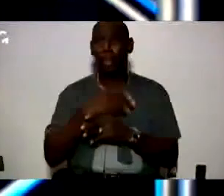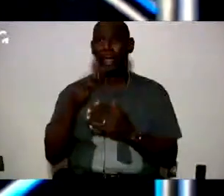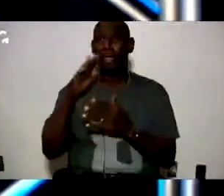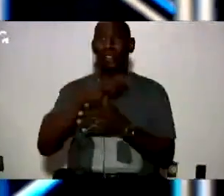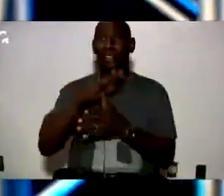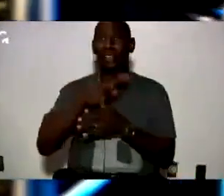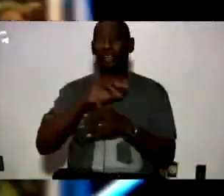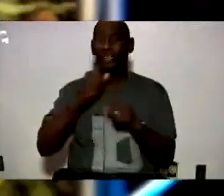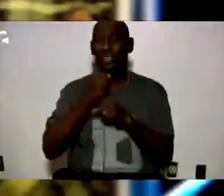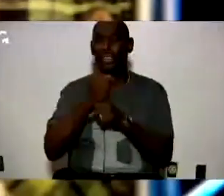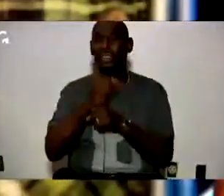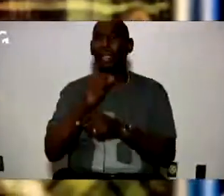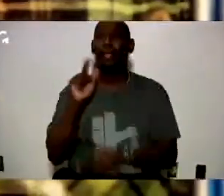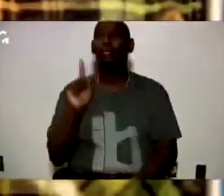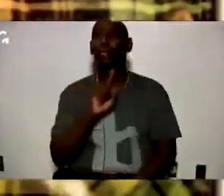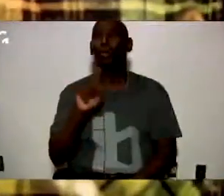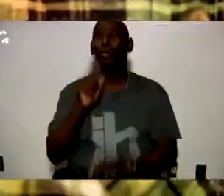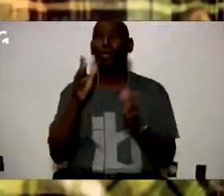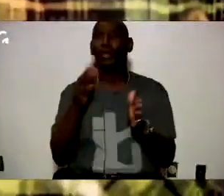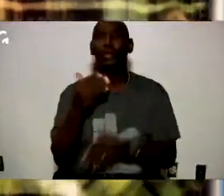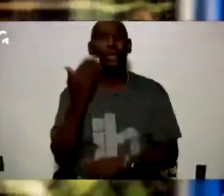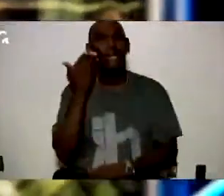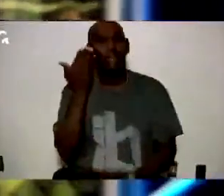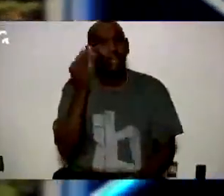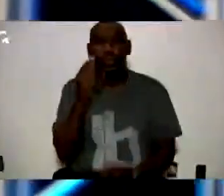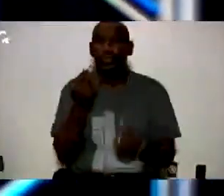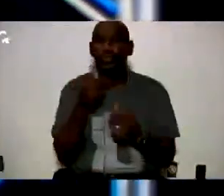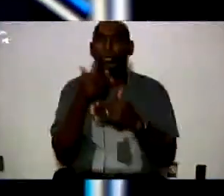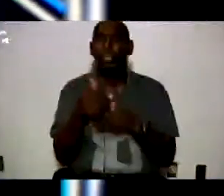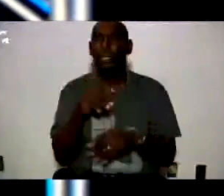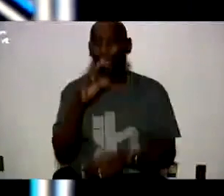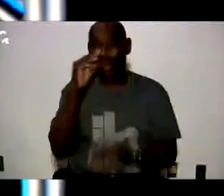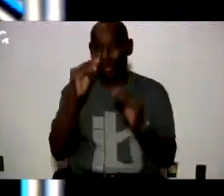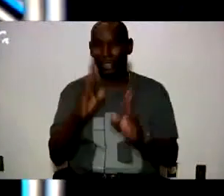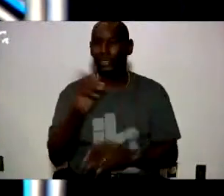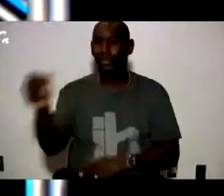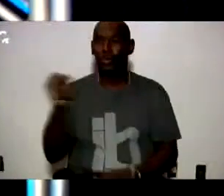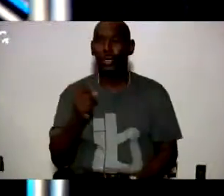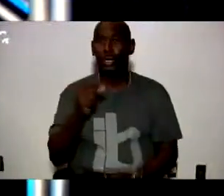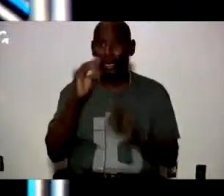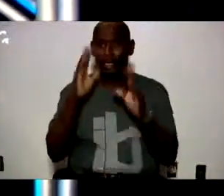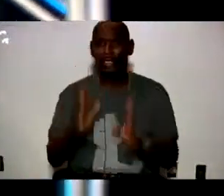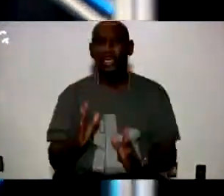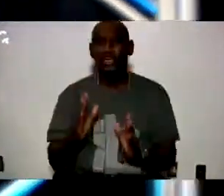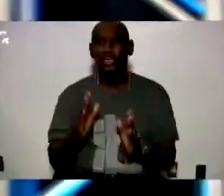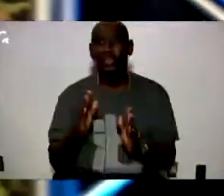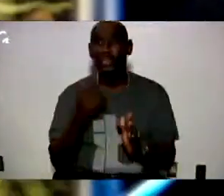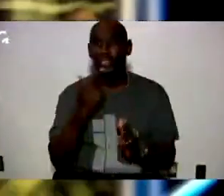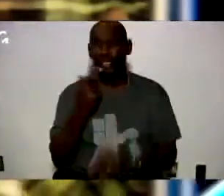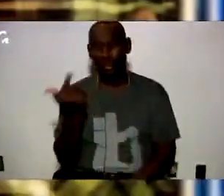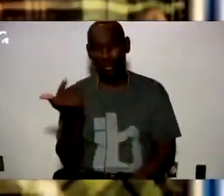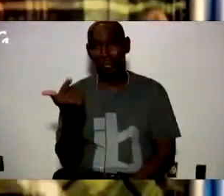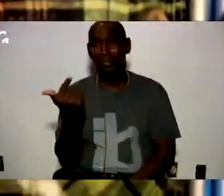aimlessly walking the halls of Sunset High School not knowing what I'm going to do next and a teacher pulls me in a teacher and says come